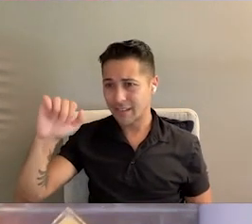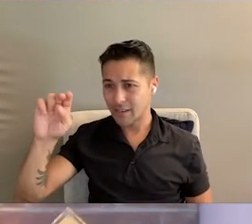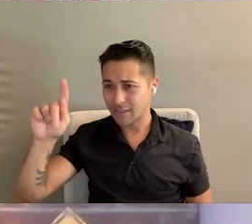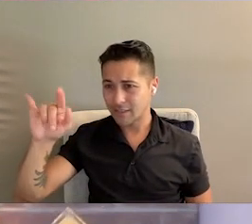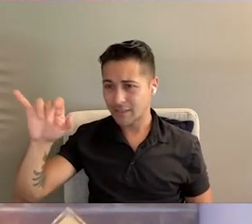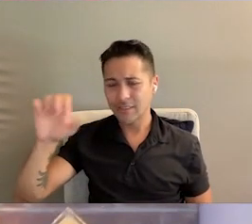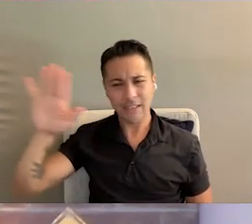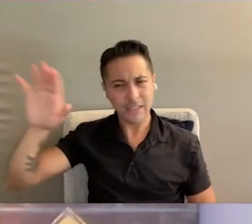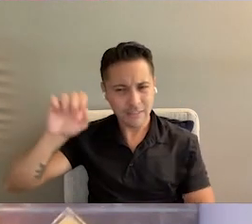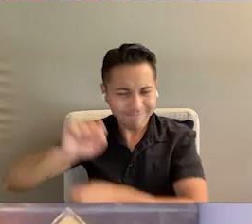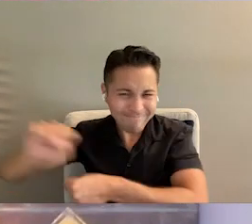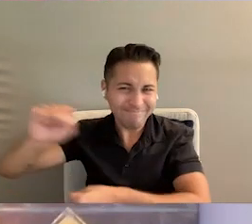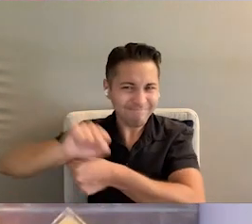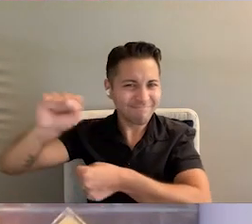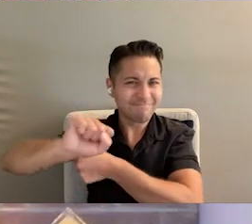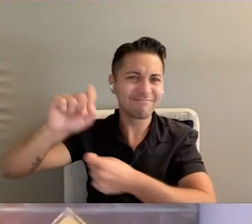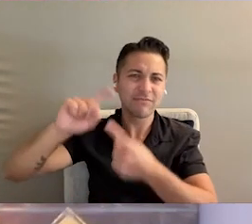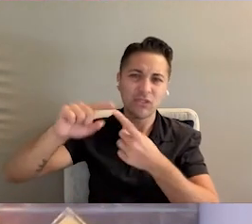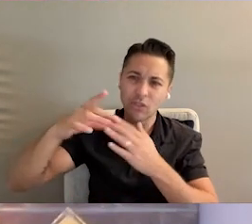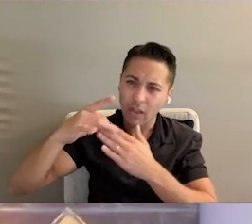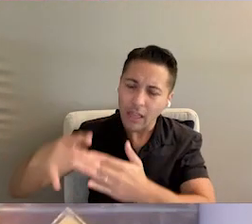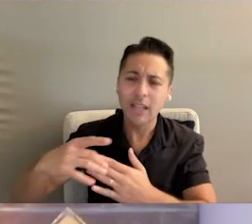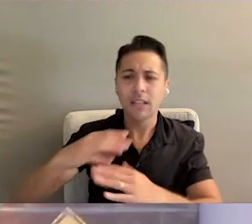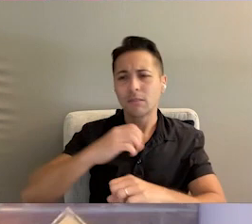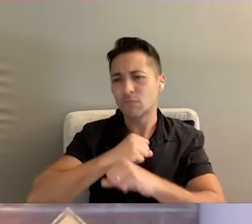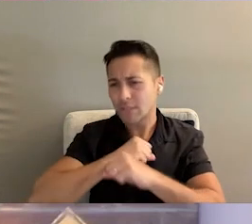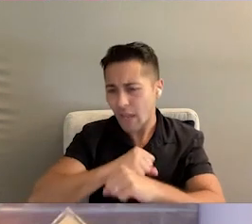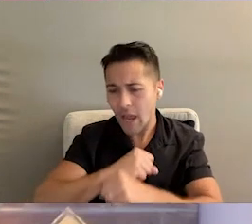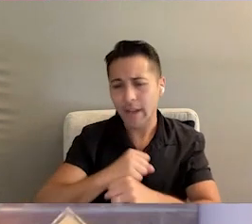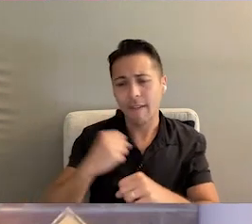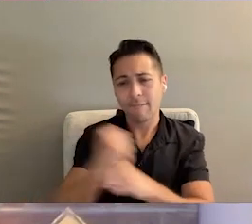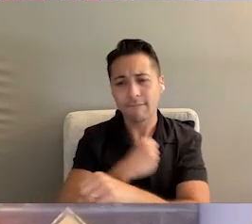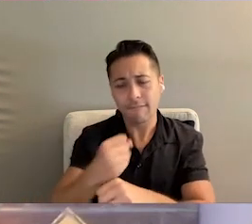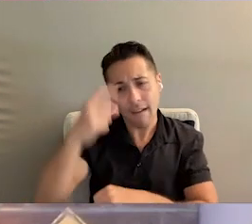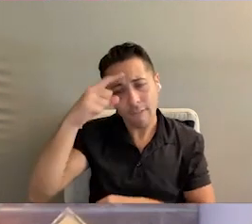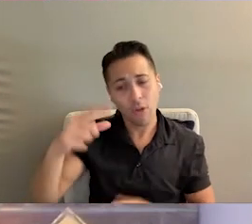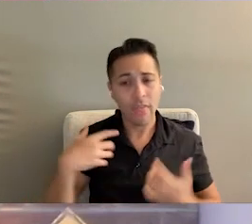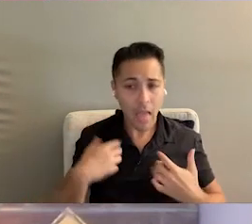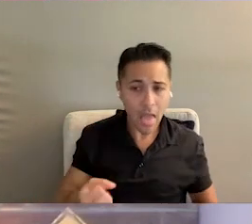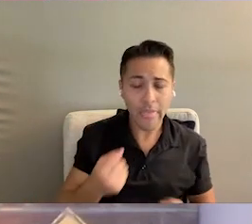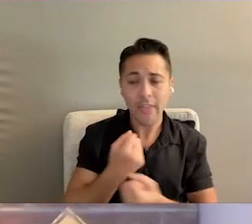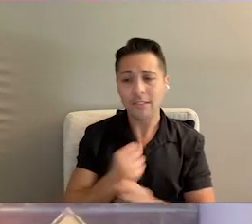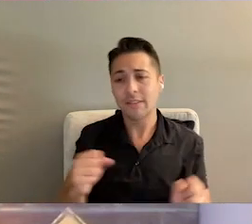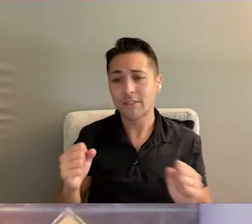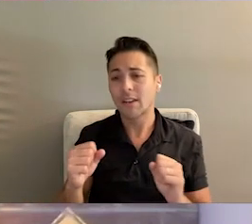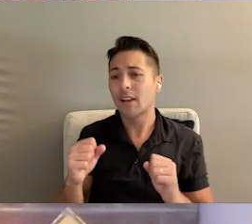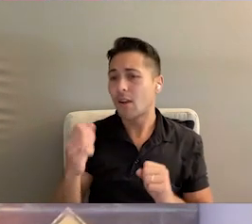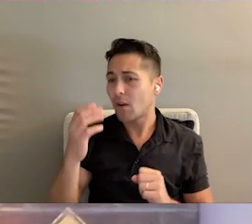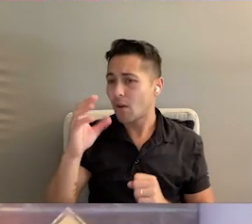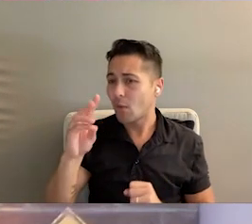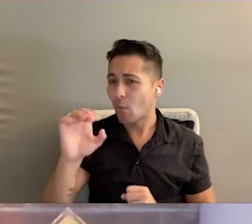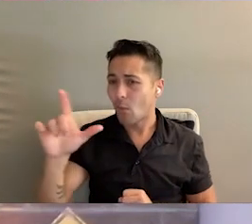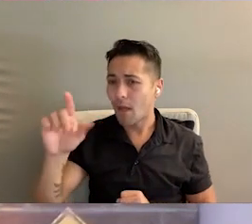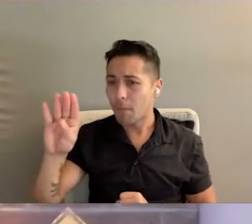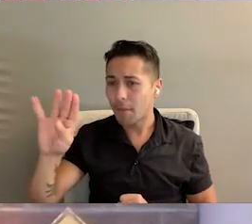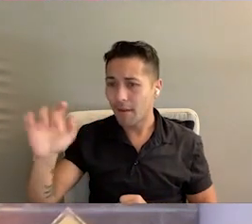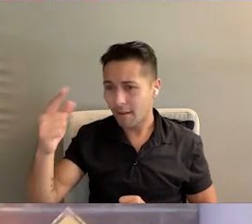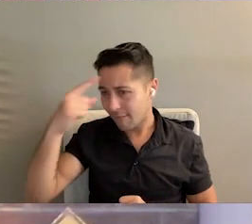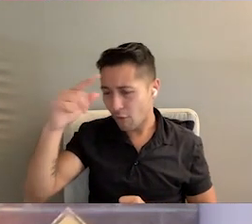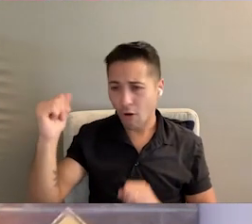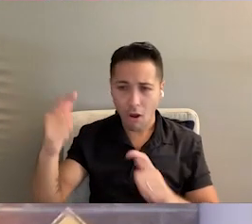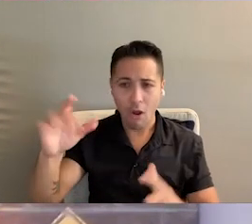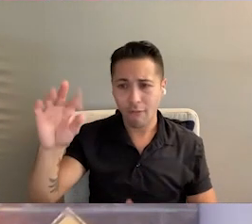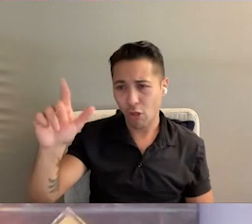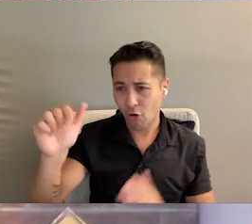DeSantis and his tireless efforts to lead, to protect, and to fight for the health, safety, and well-being of all